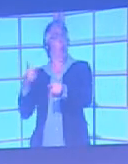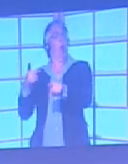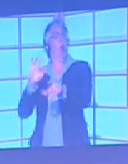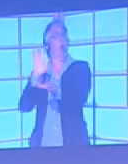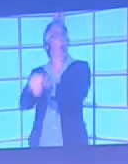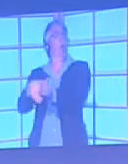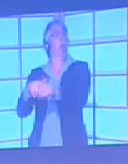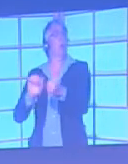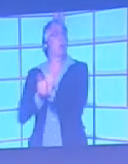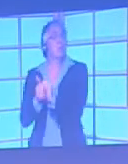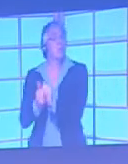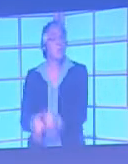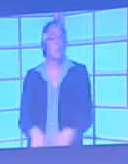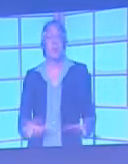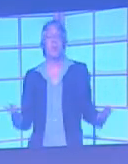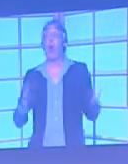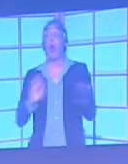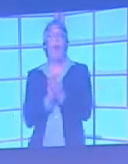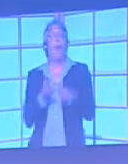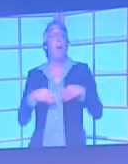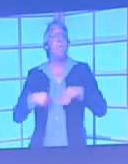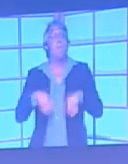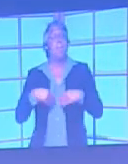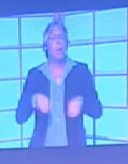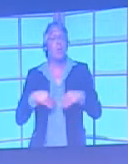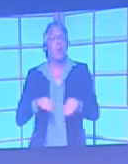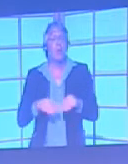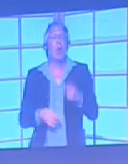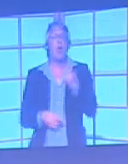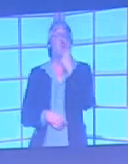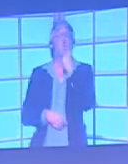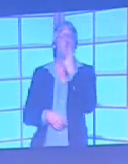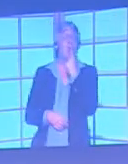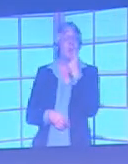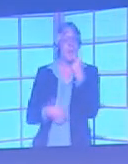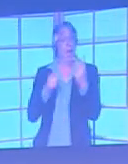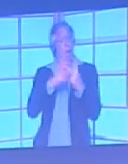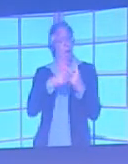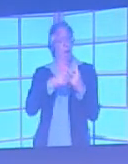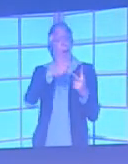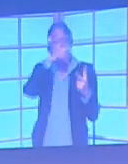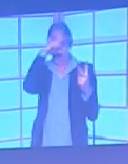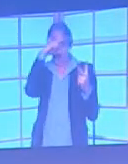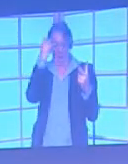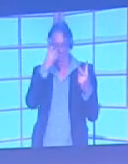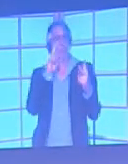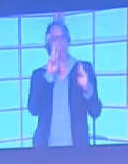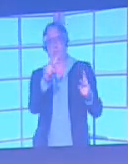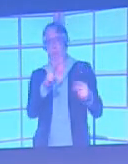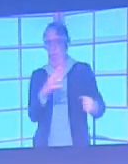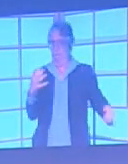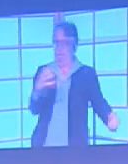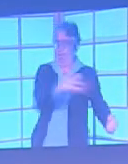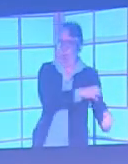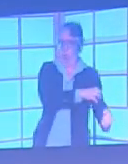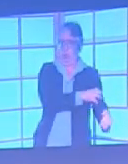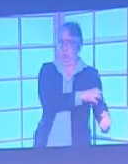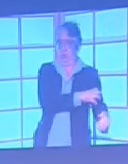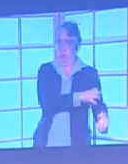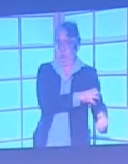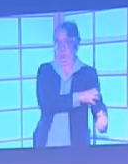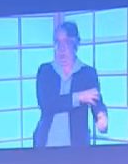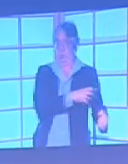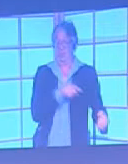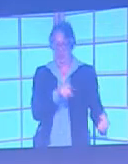In marketing, red combined with black conveys power, so this combination is often used to market products to men.